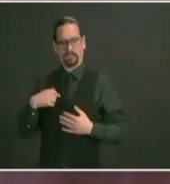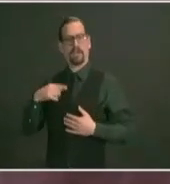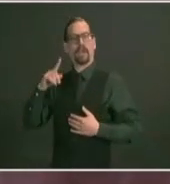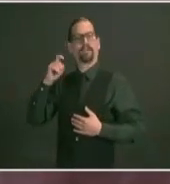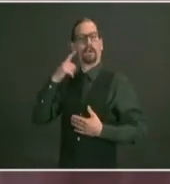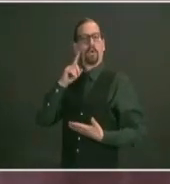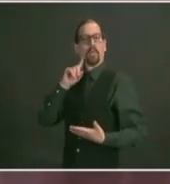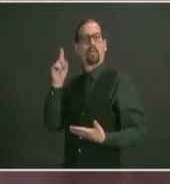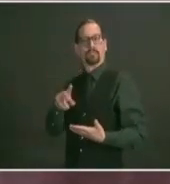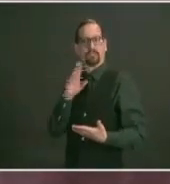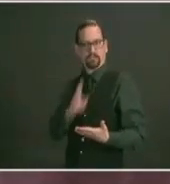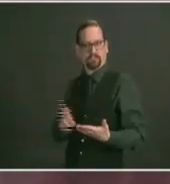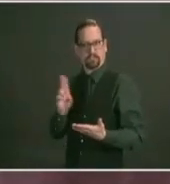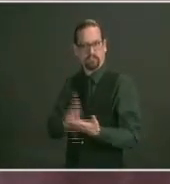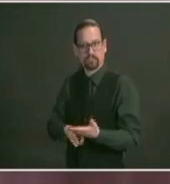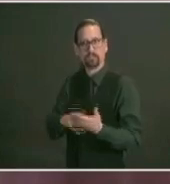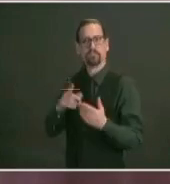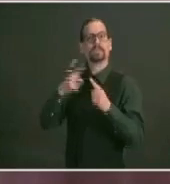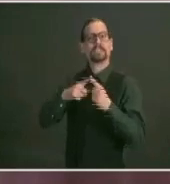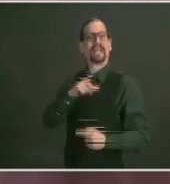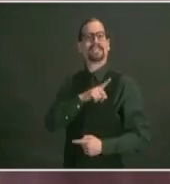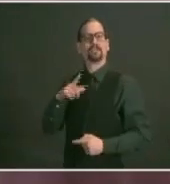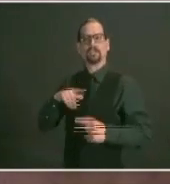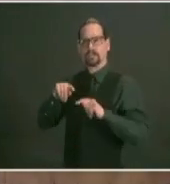in a way that uh we traditionally have so